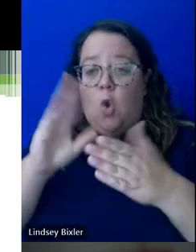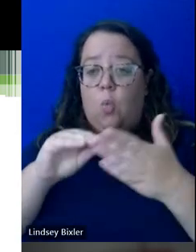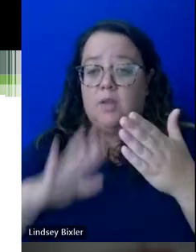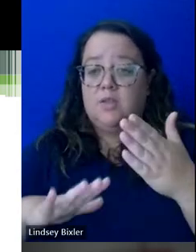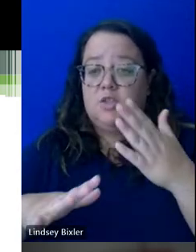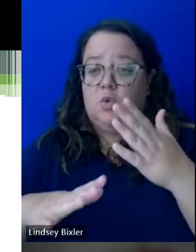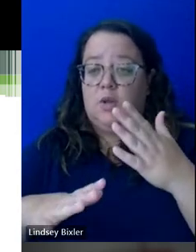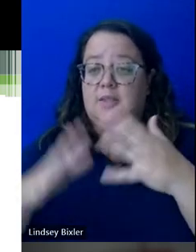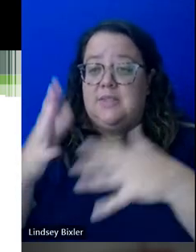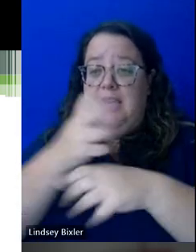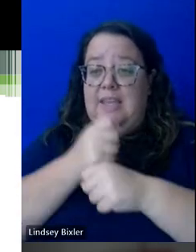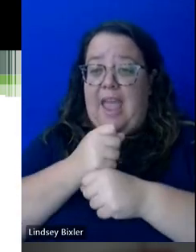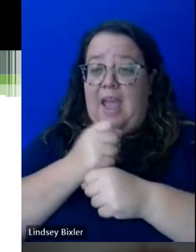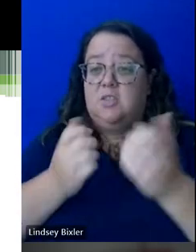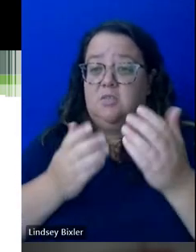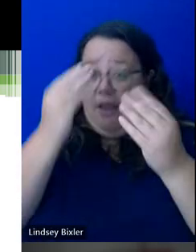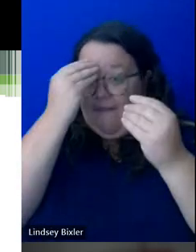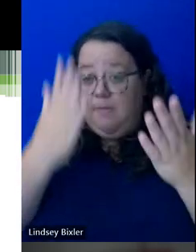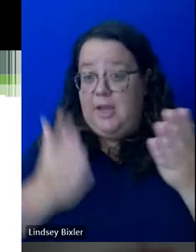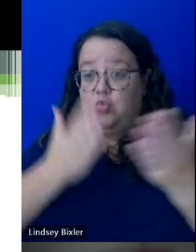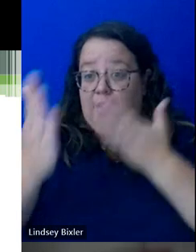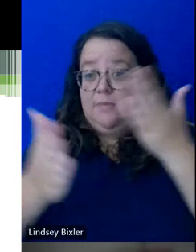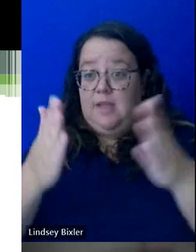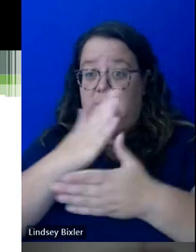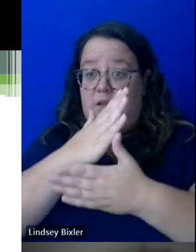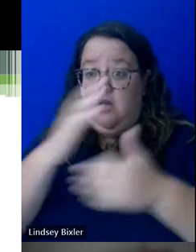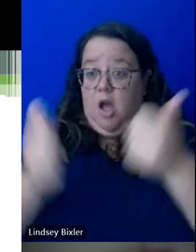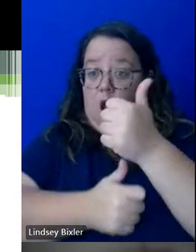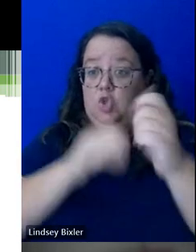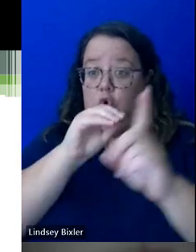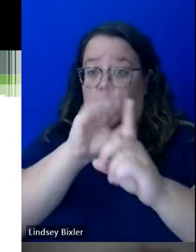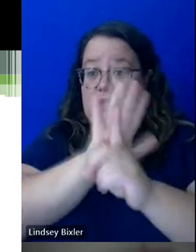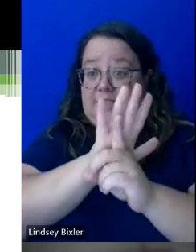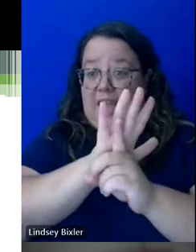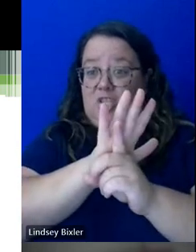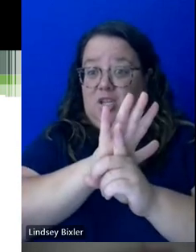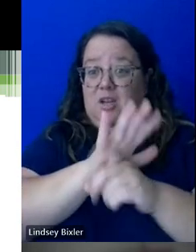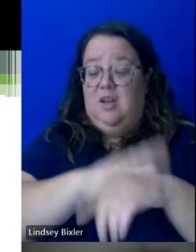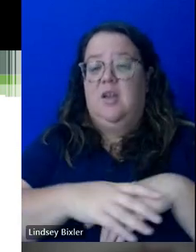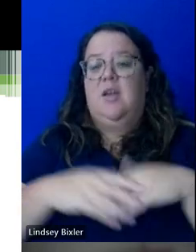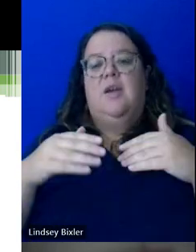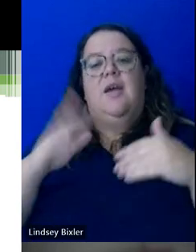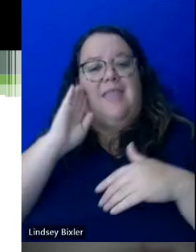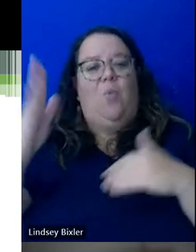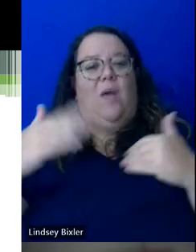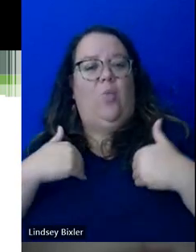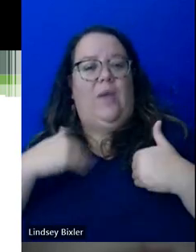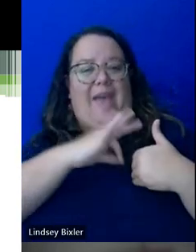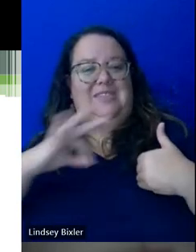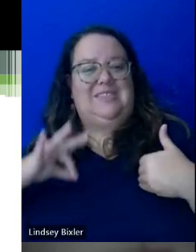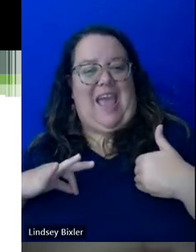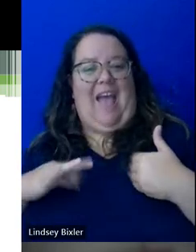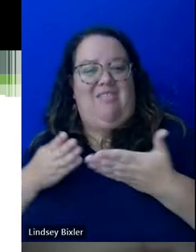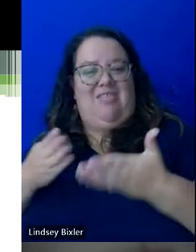part of their orientation? They will, because we have staff at orientation. So, we have